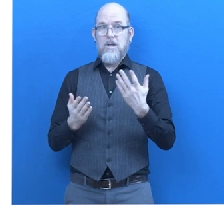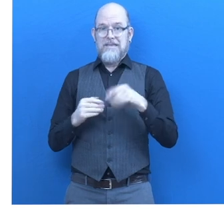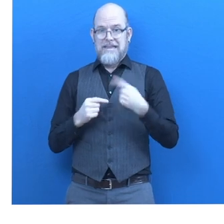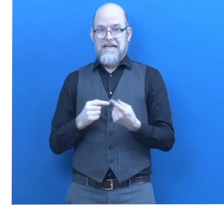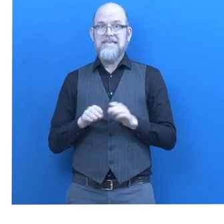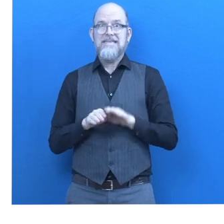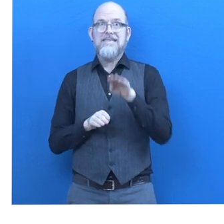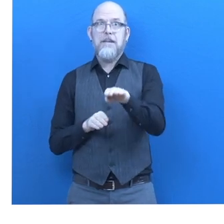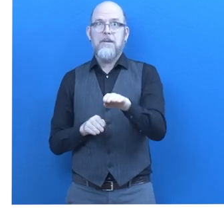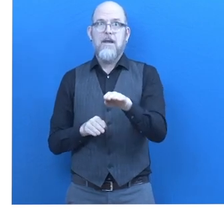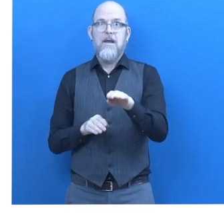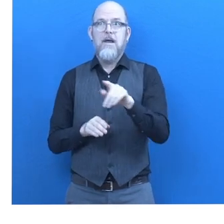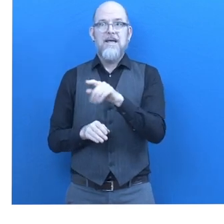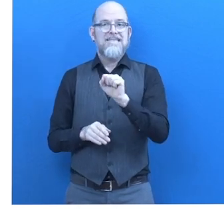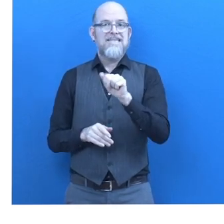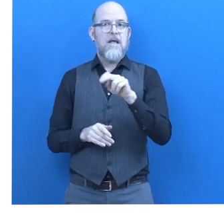SANA Work Program?